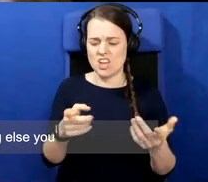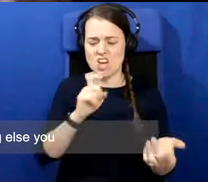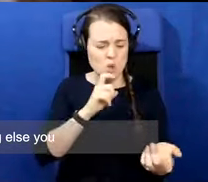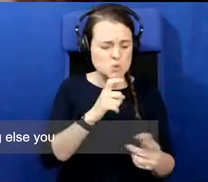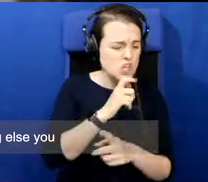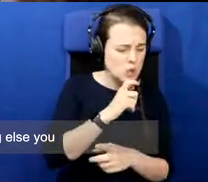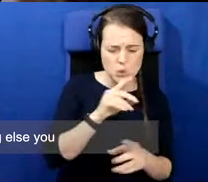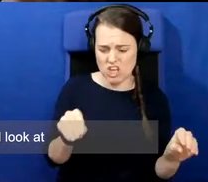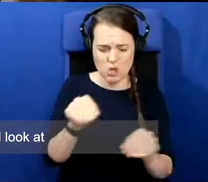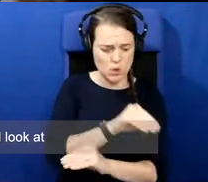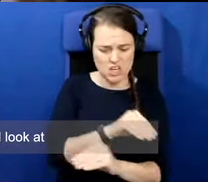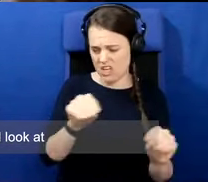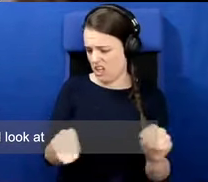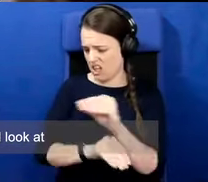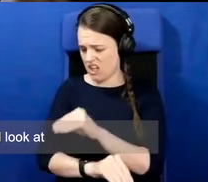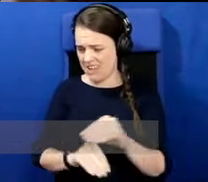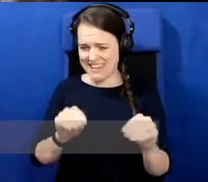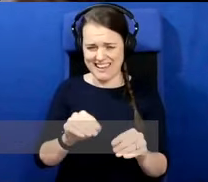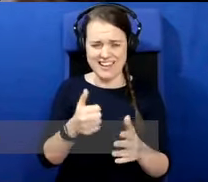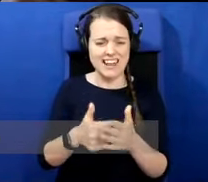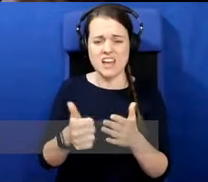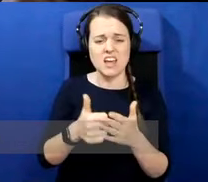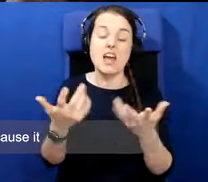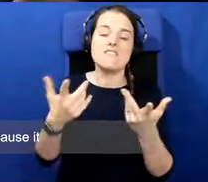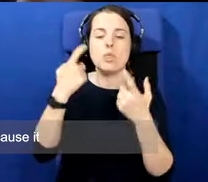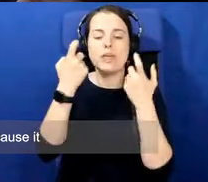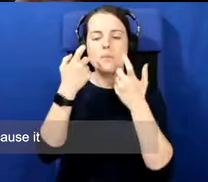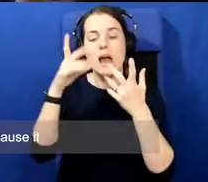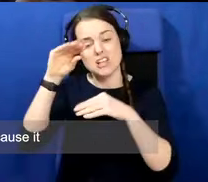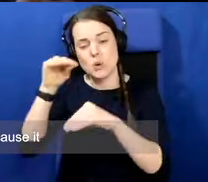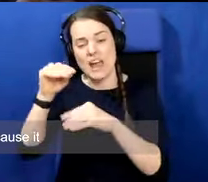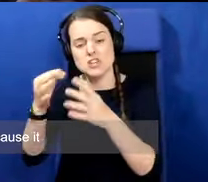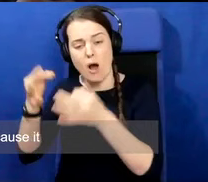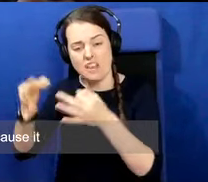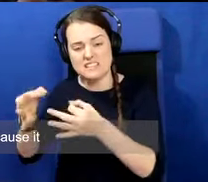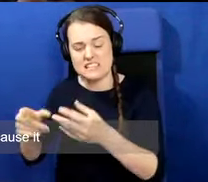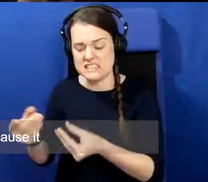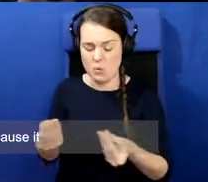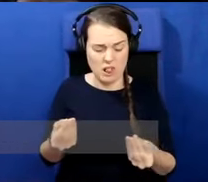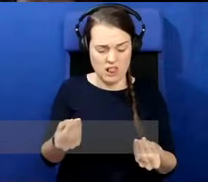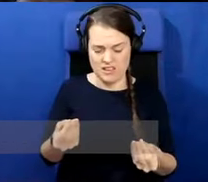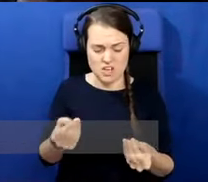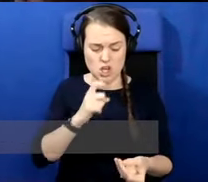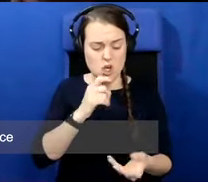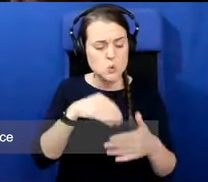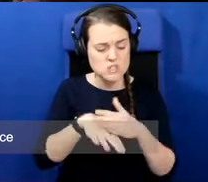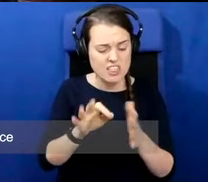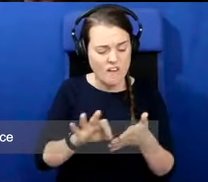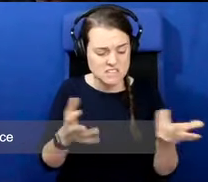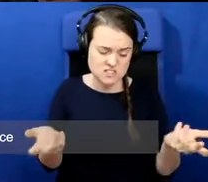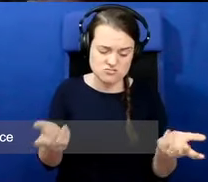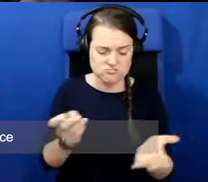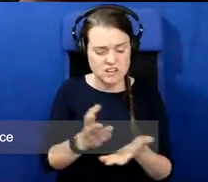policy or something else, you have to, I often have to go and look at the date and see who, which of them is in office because it doesn't make that